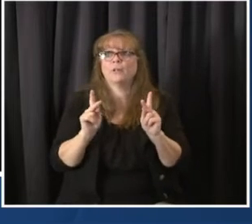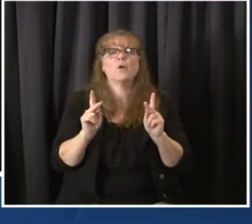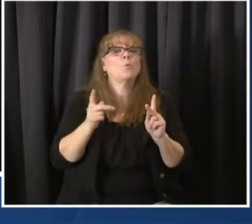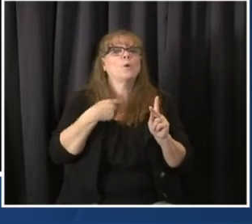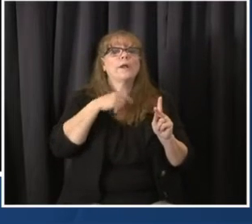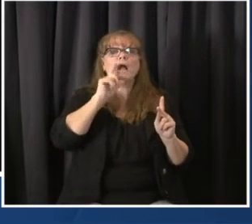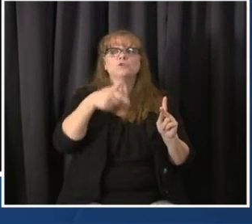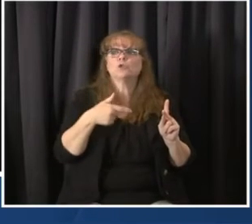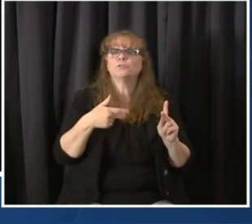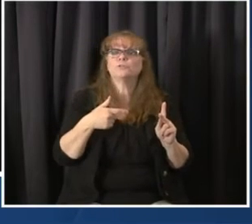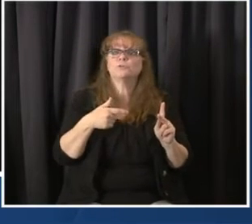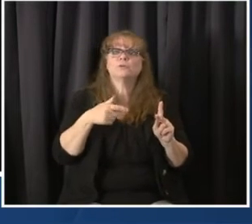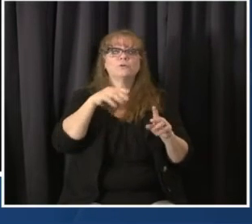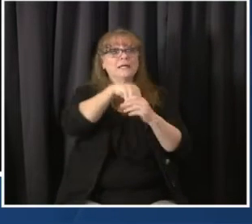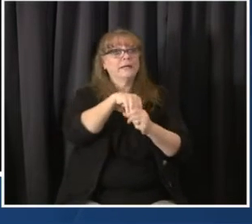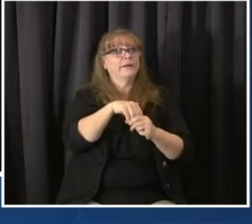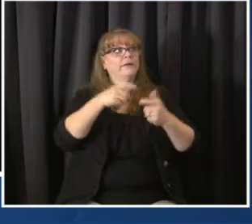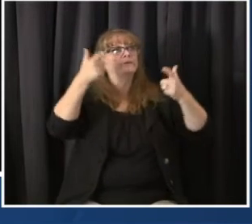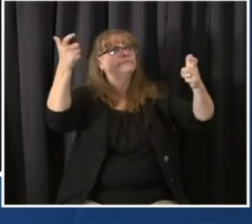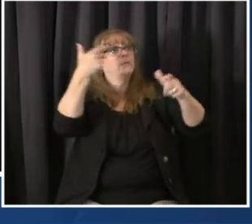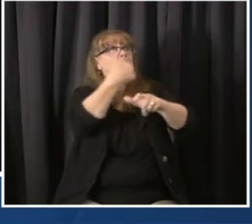sure that people 70 up can be protected.